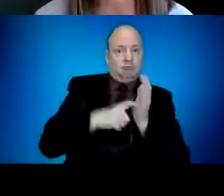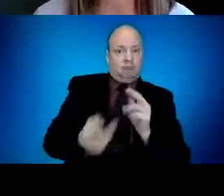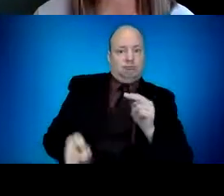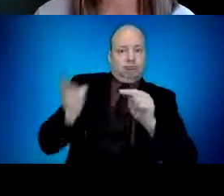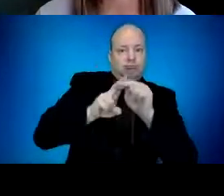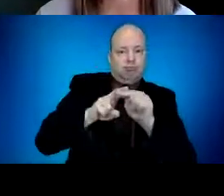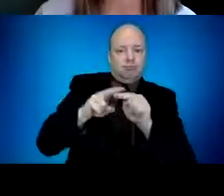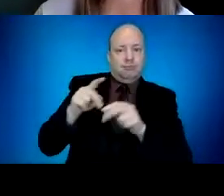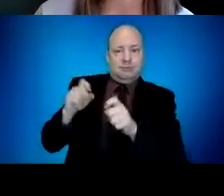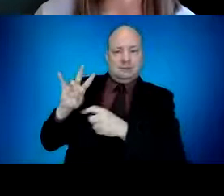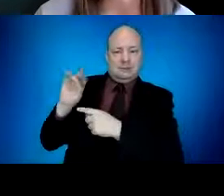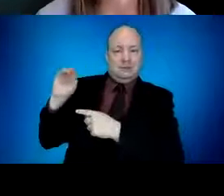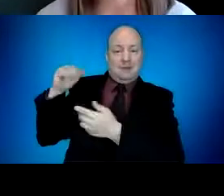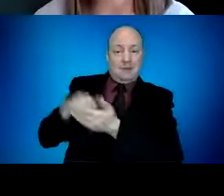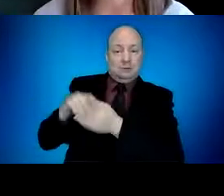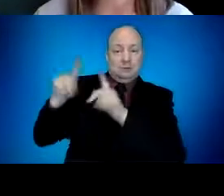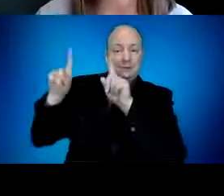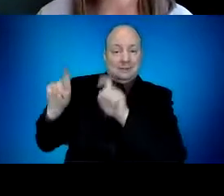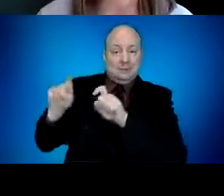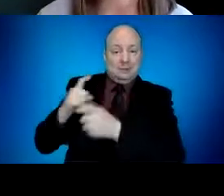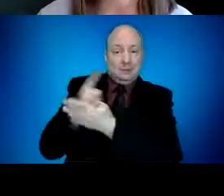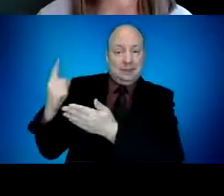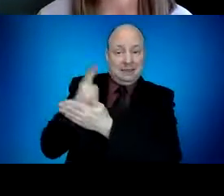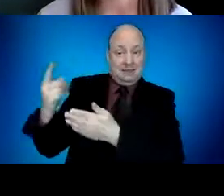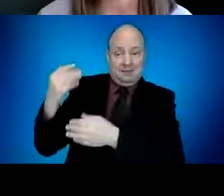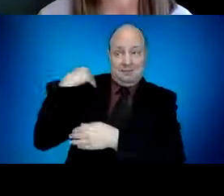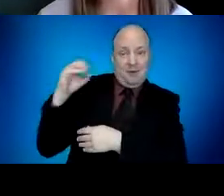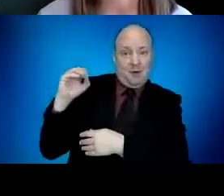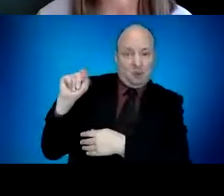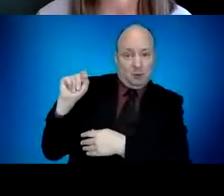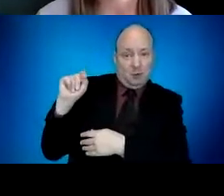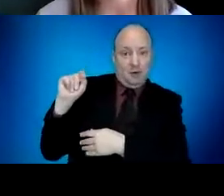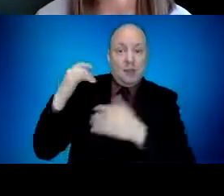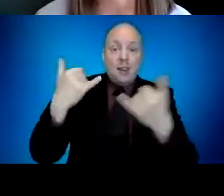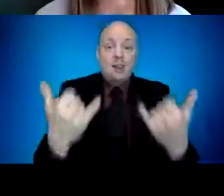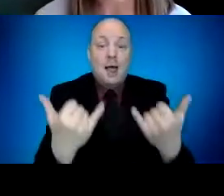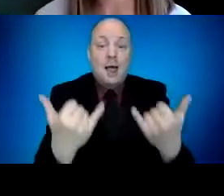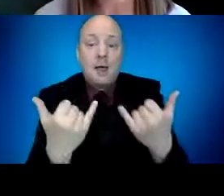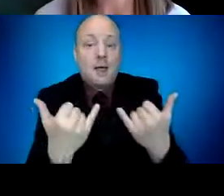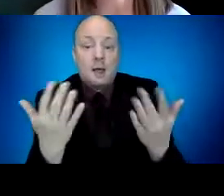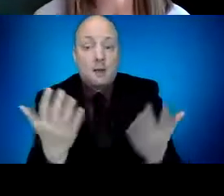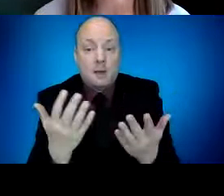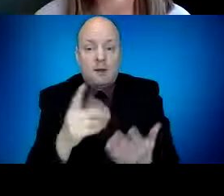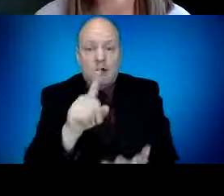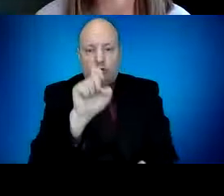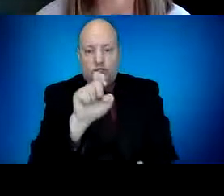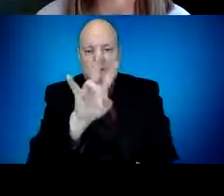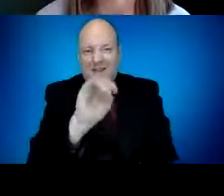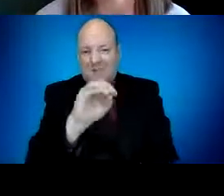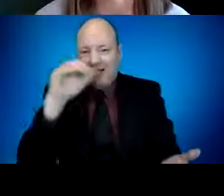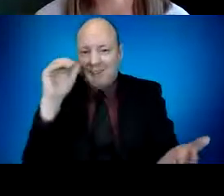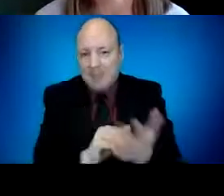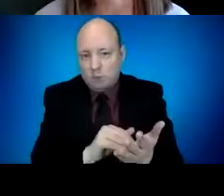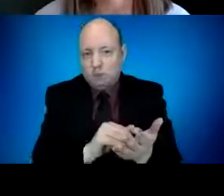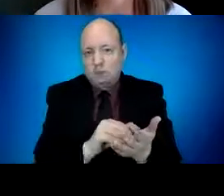to a peak of more than 170,000 tests per week in December, a two and a half fold